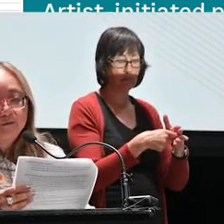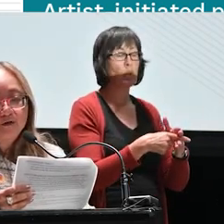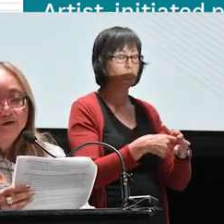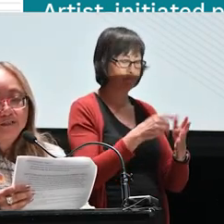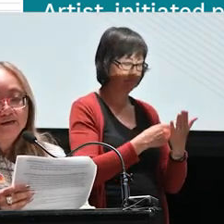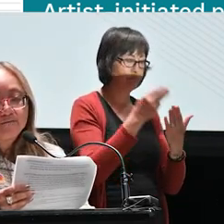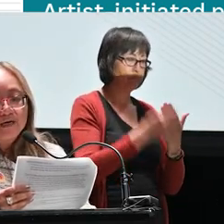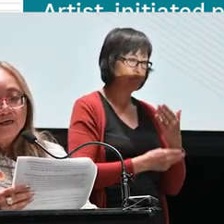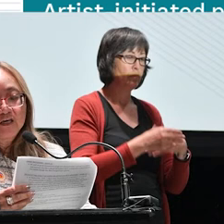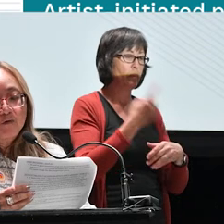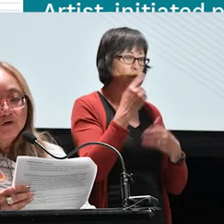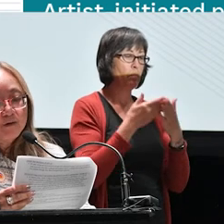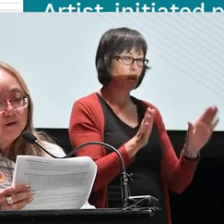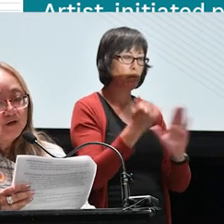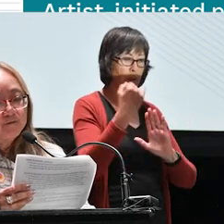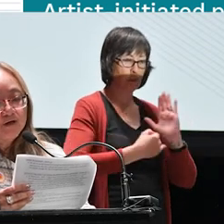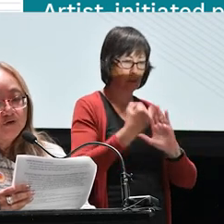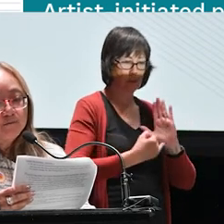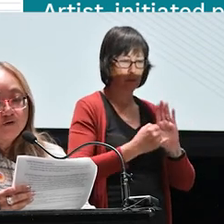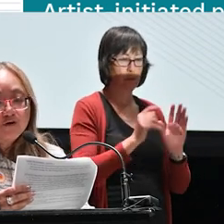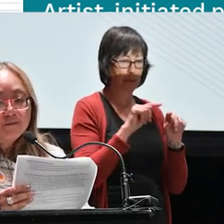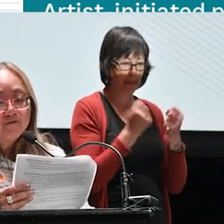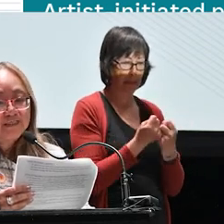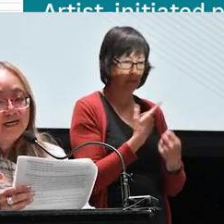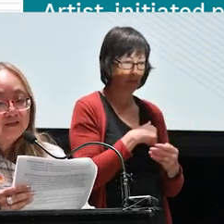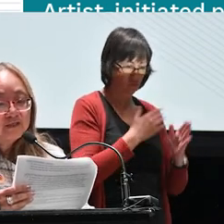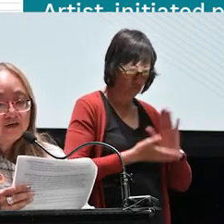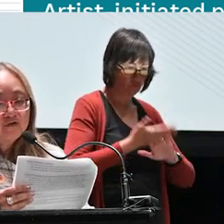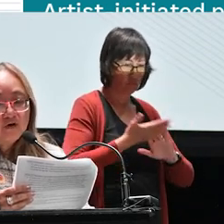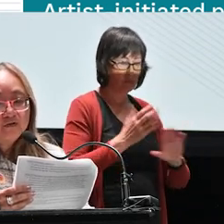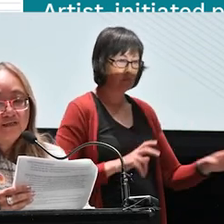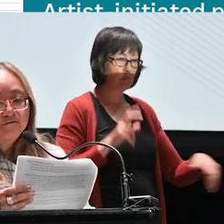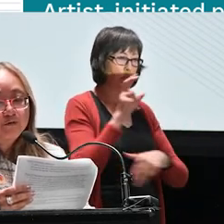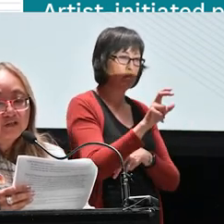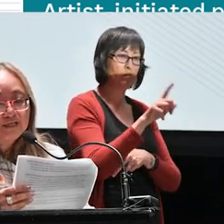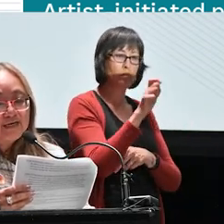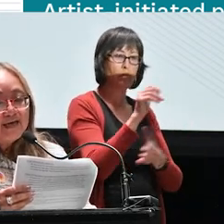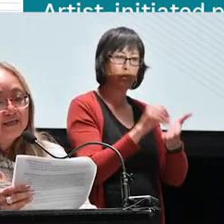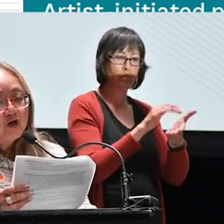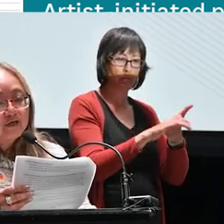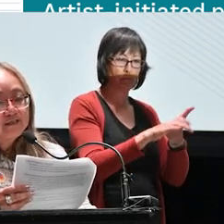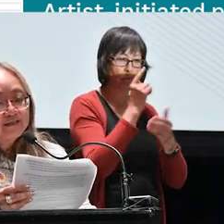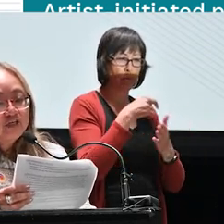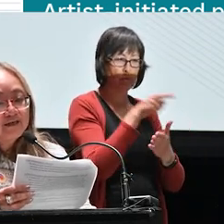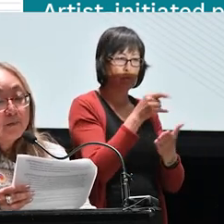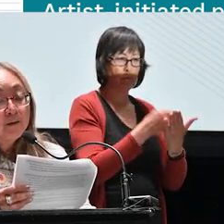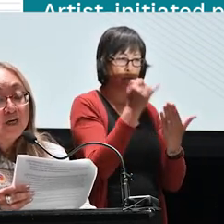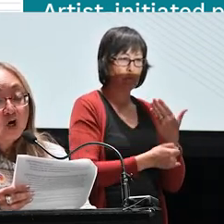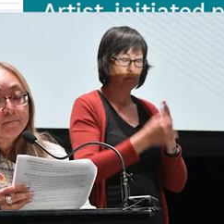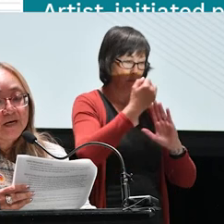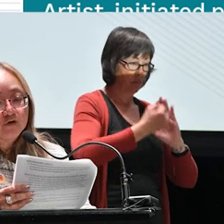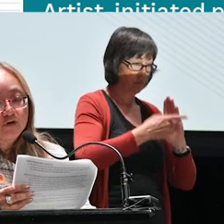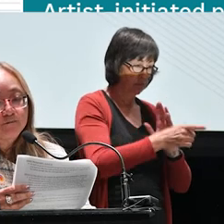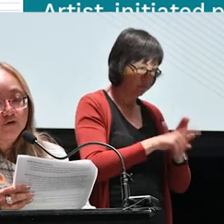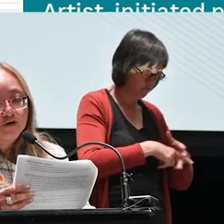in the public art team. The community-run public art micro-grant program invested $100,000 in 11 projects. And the artist-initiated public